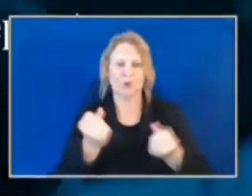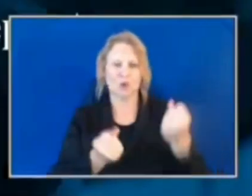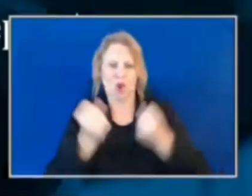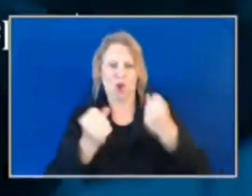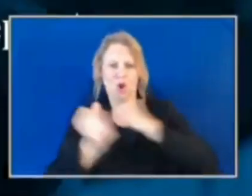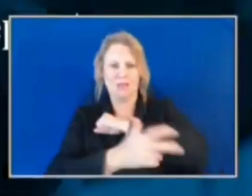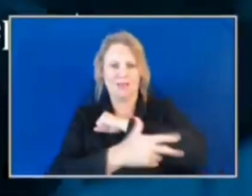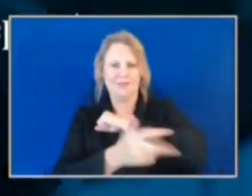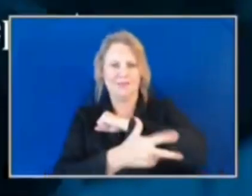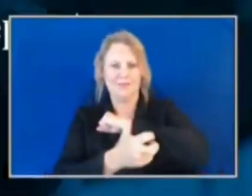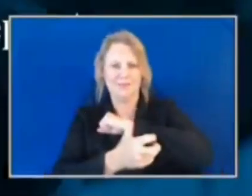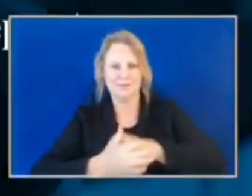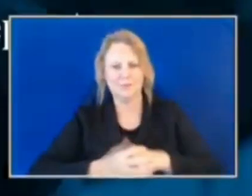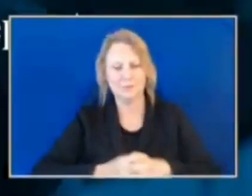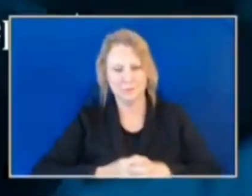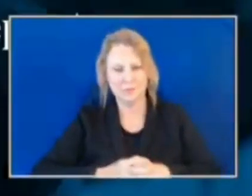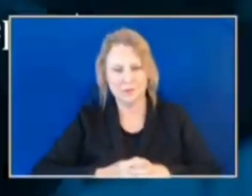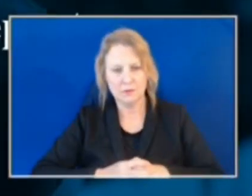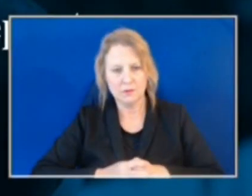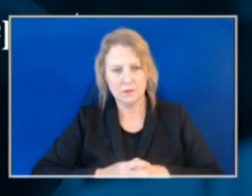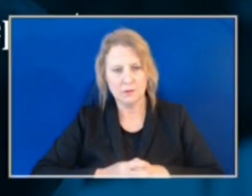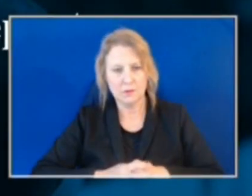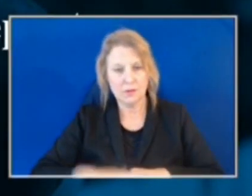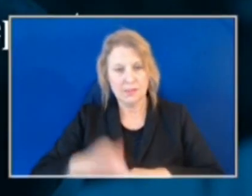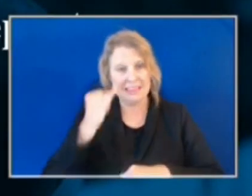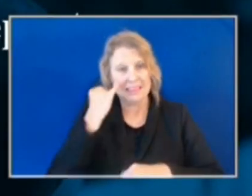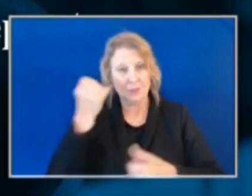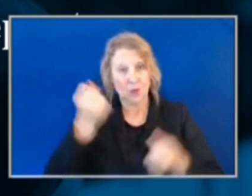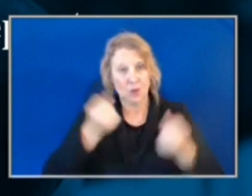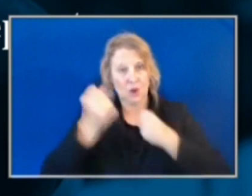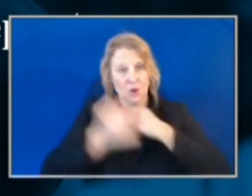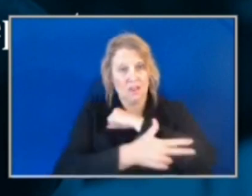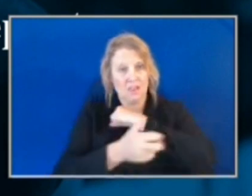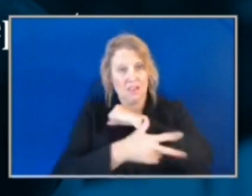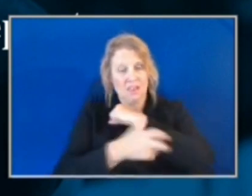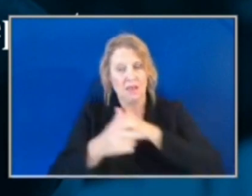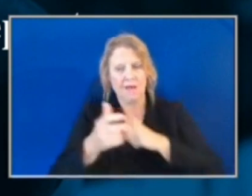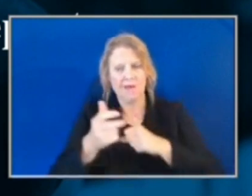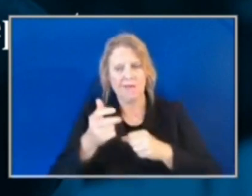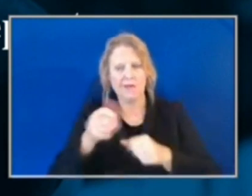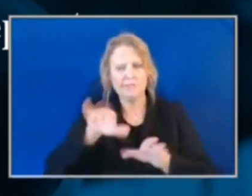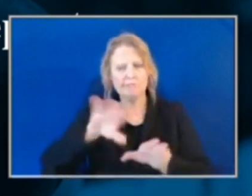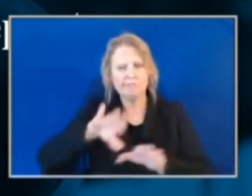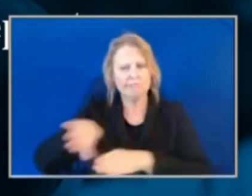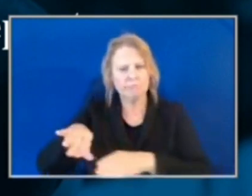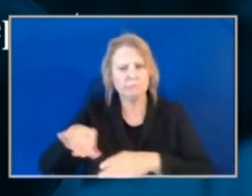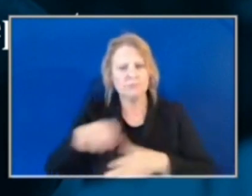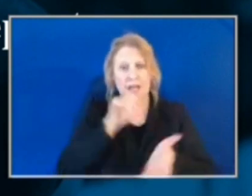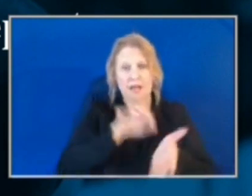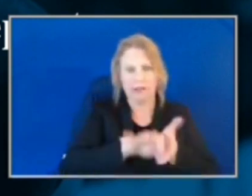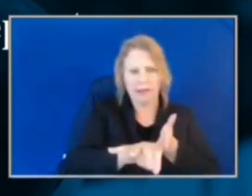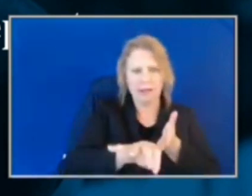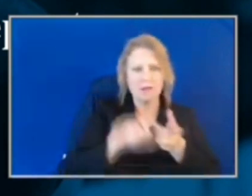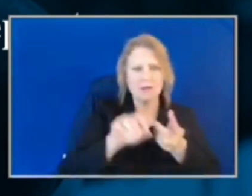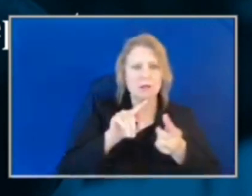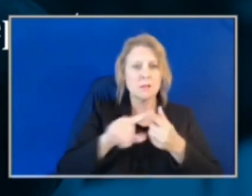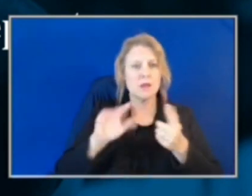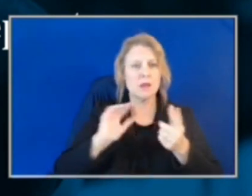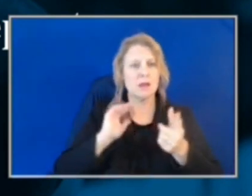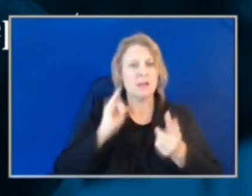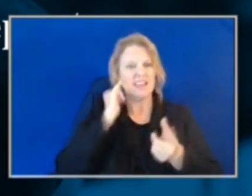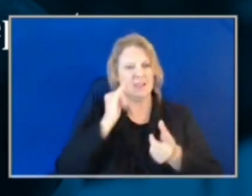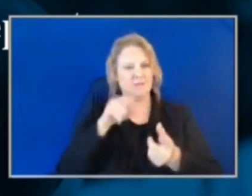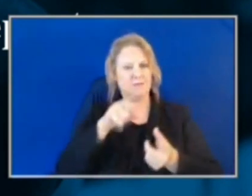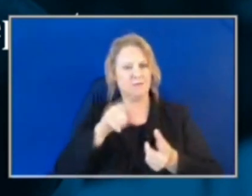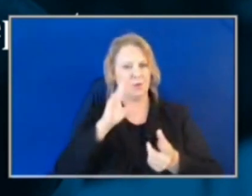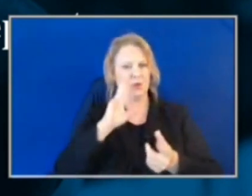if you reduced or took out auto thefts entirely from the equation, both last year and this year, our overall crime numbers would equate to